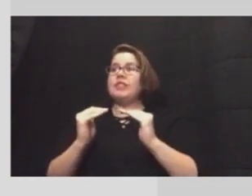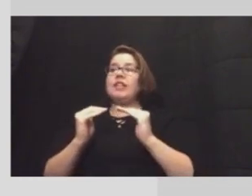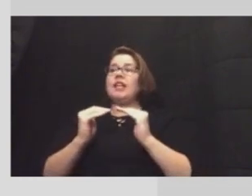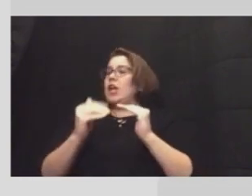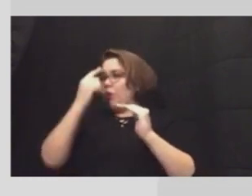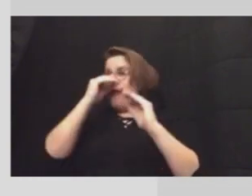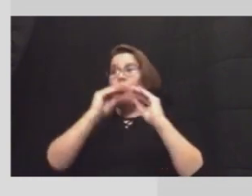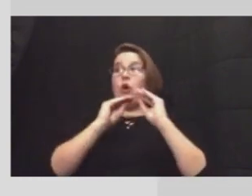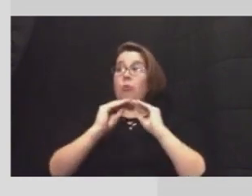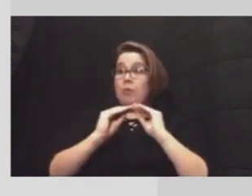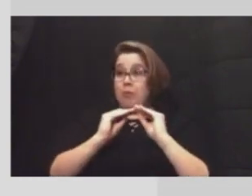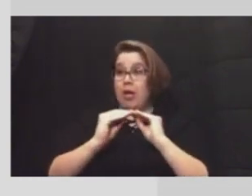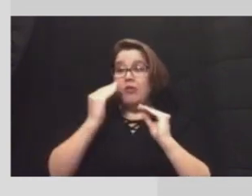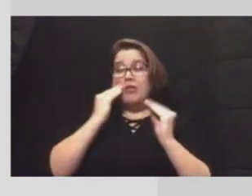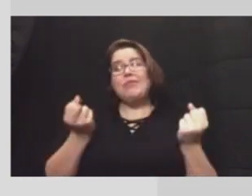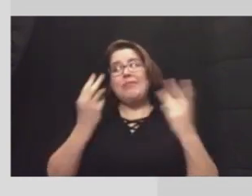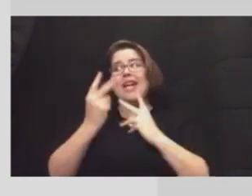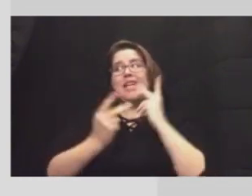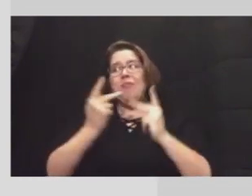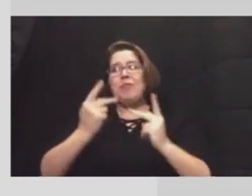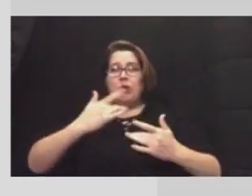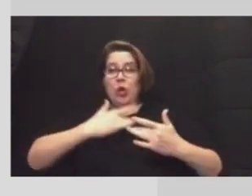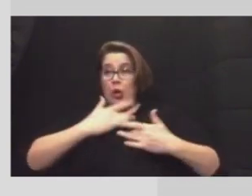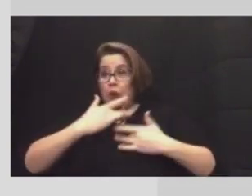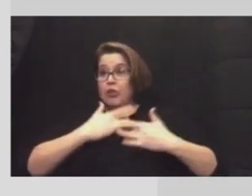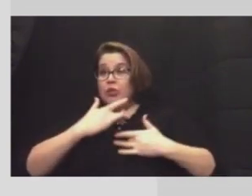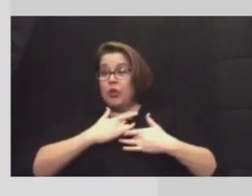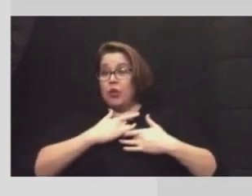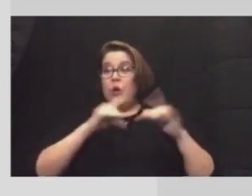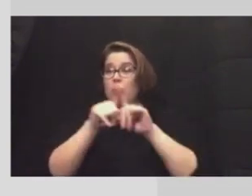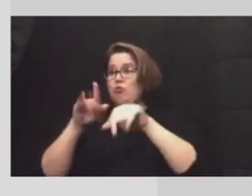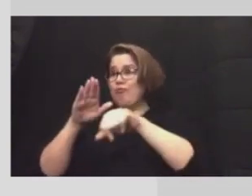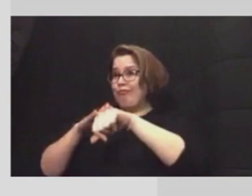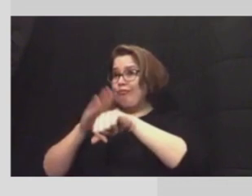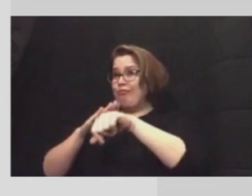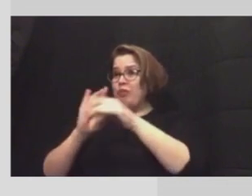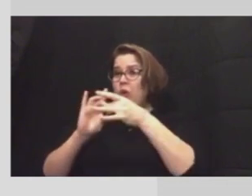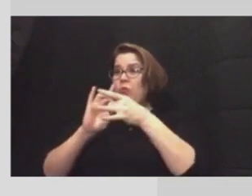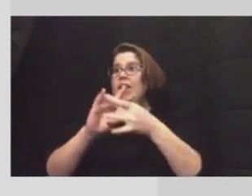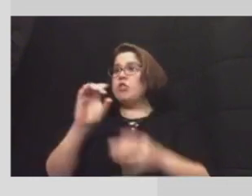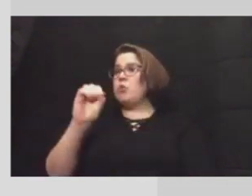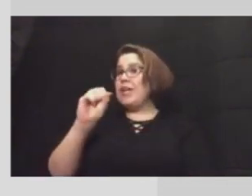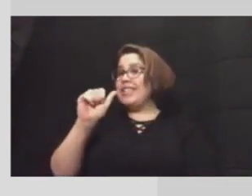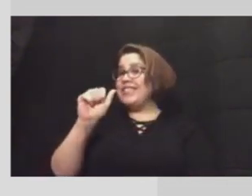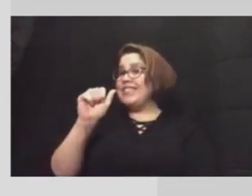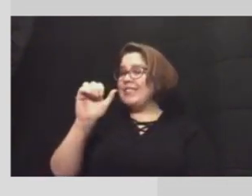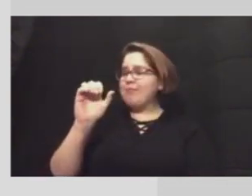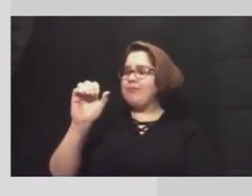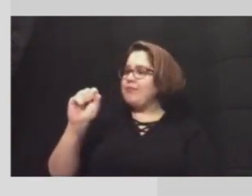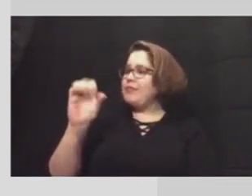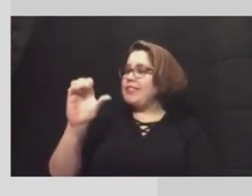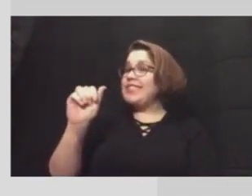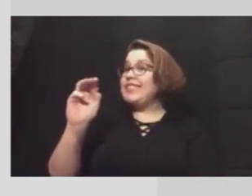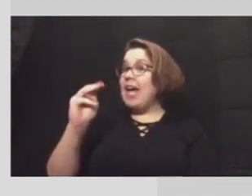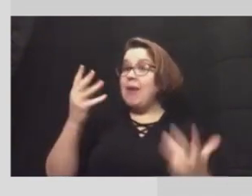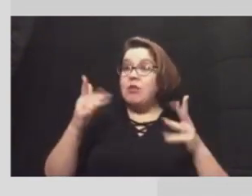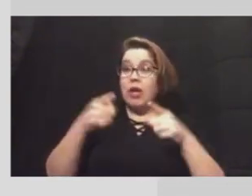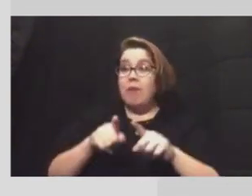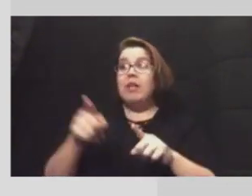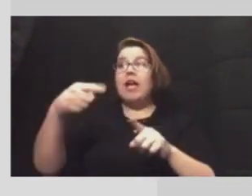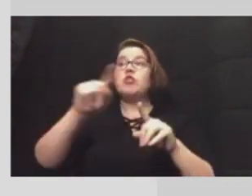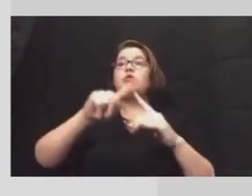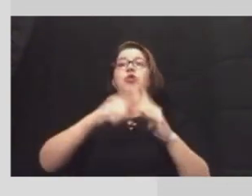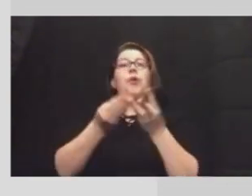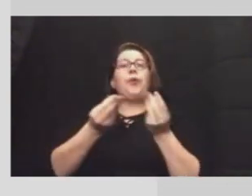repairs that I know many folks are worried about, along with some warnings on scams that are already occurring in our community. As you begin to recover